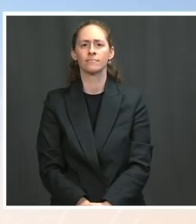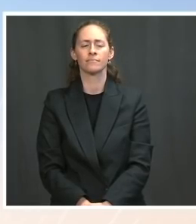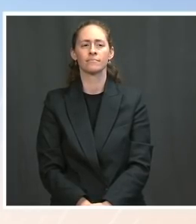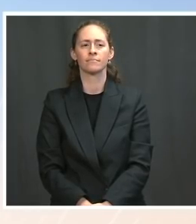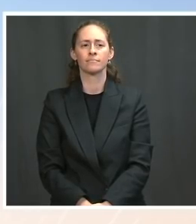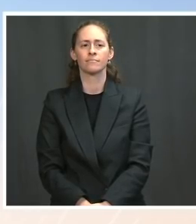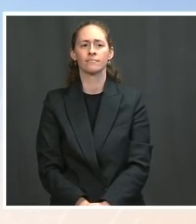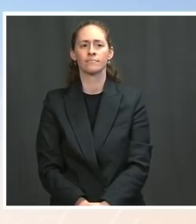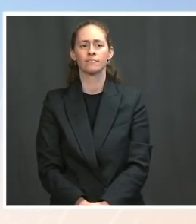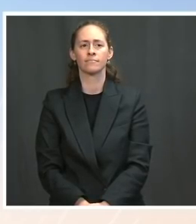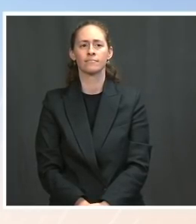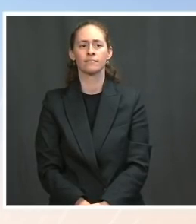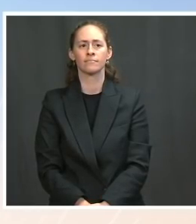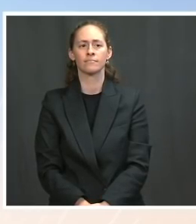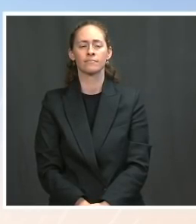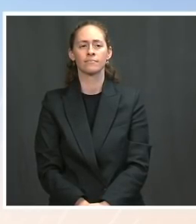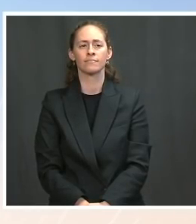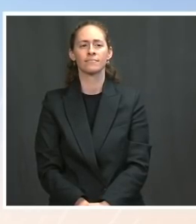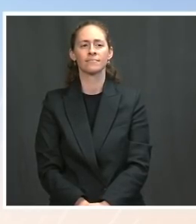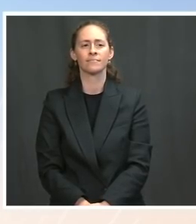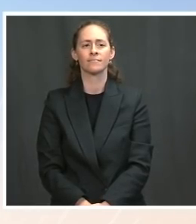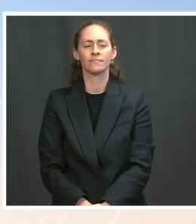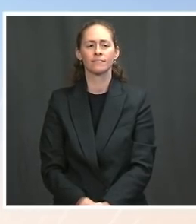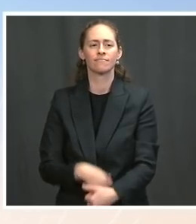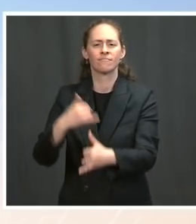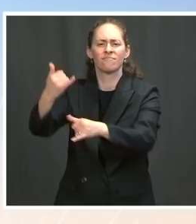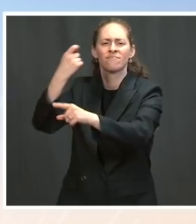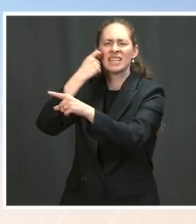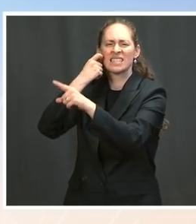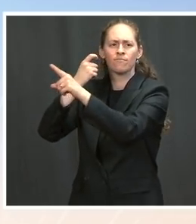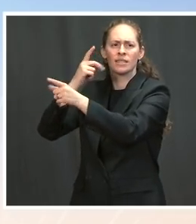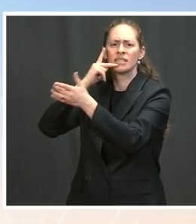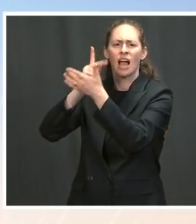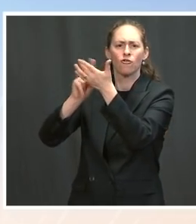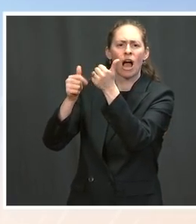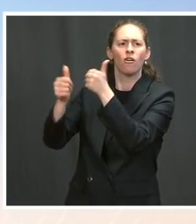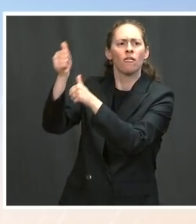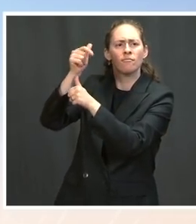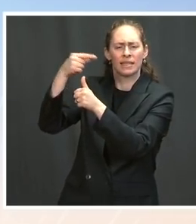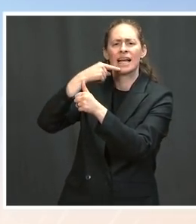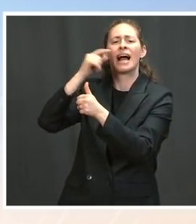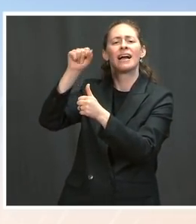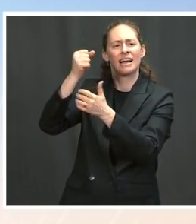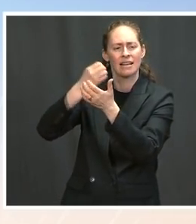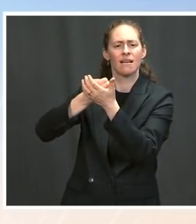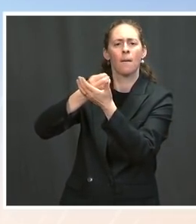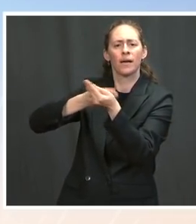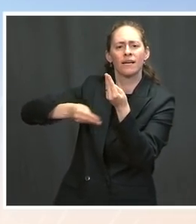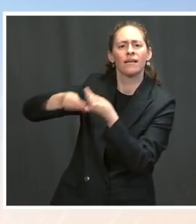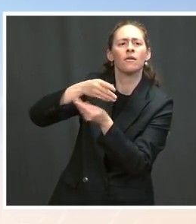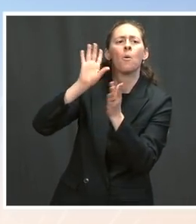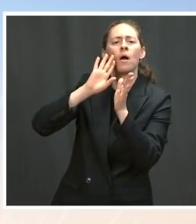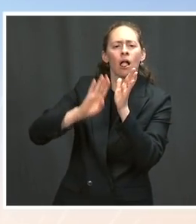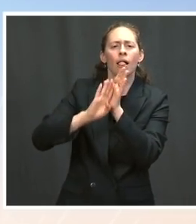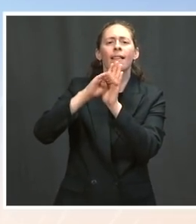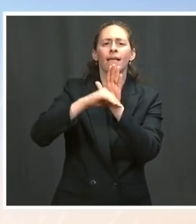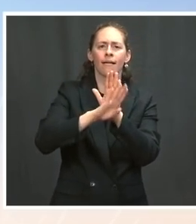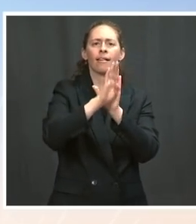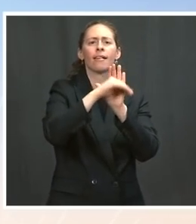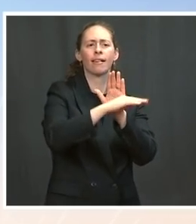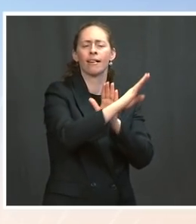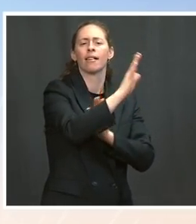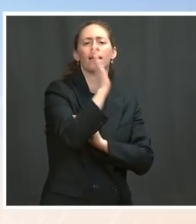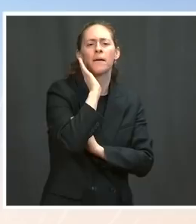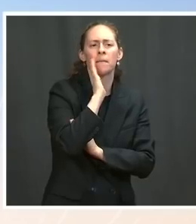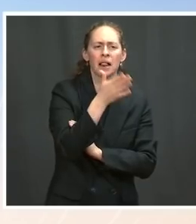there would be different factors every month that contribute to it. What factors do you think led to what happened